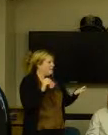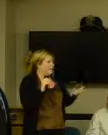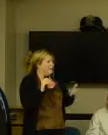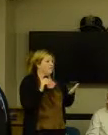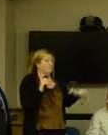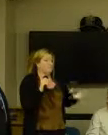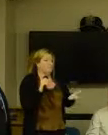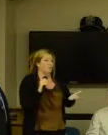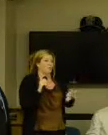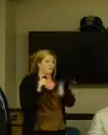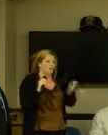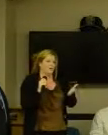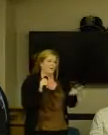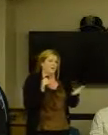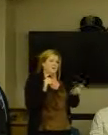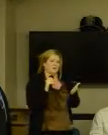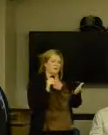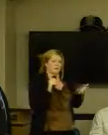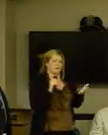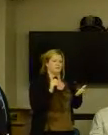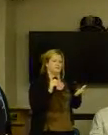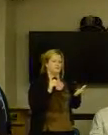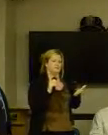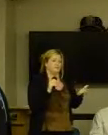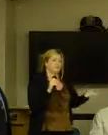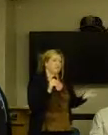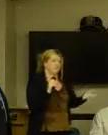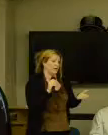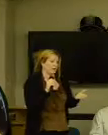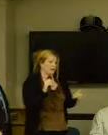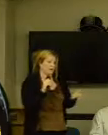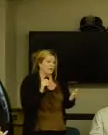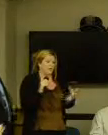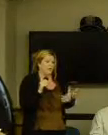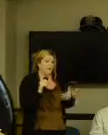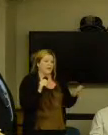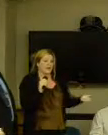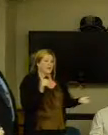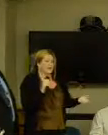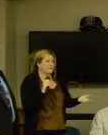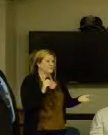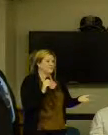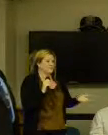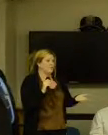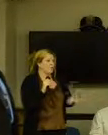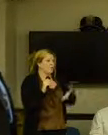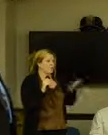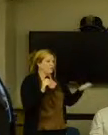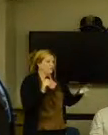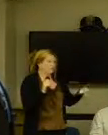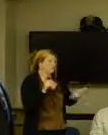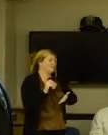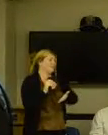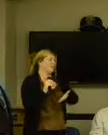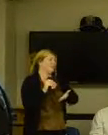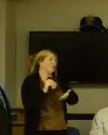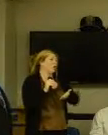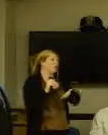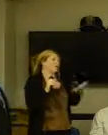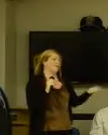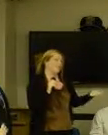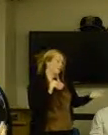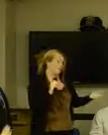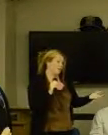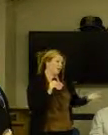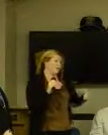have a store. I also have a thrift shop that I own. And how we sell, we use Facebook to sell